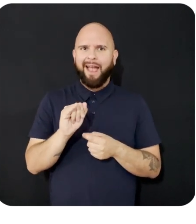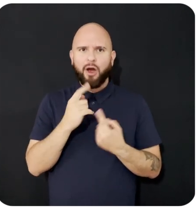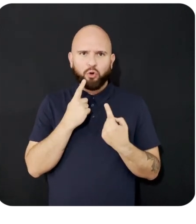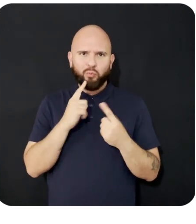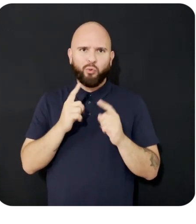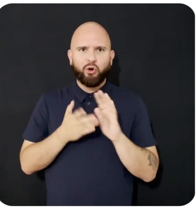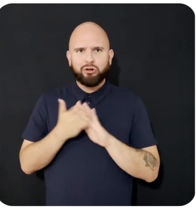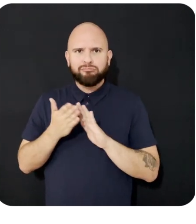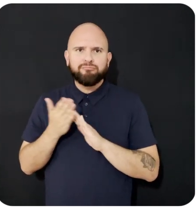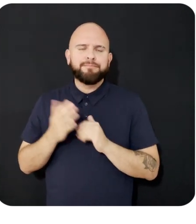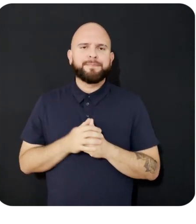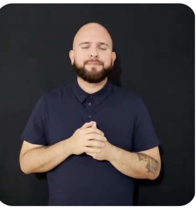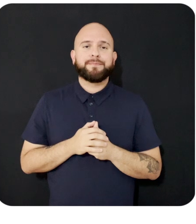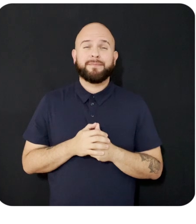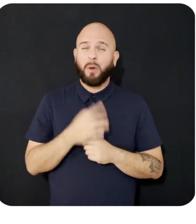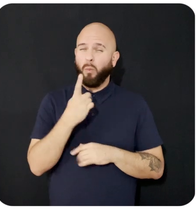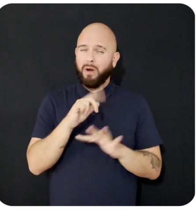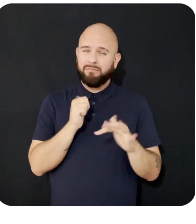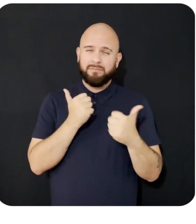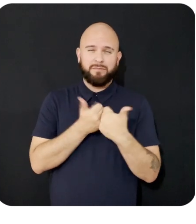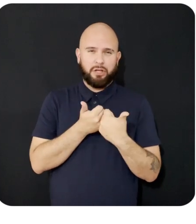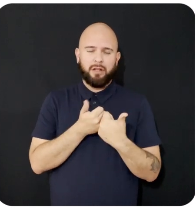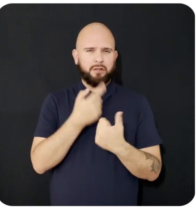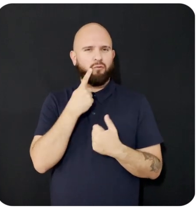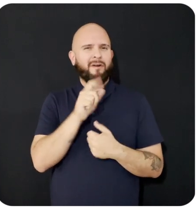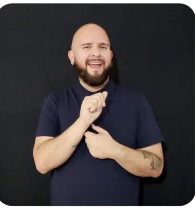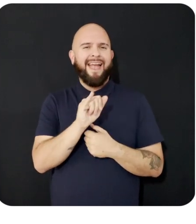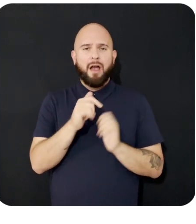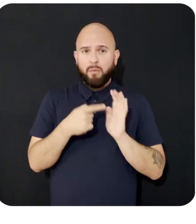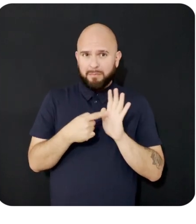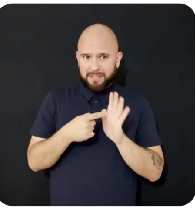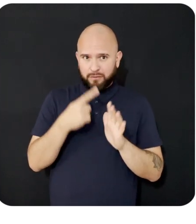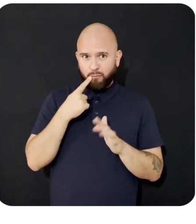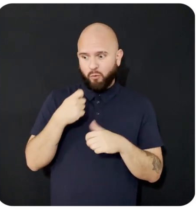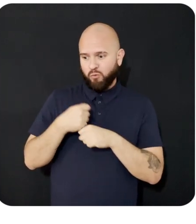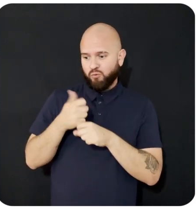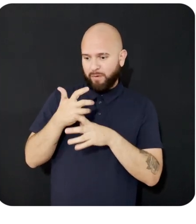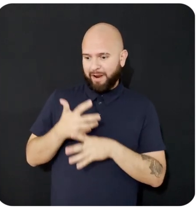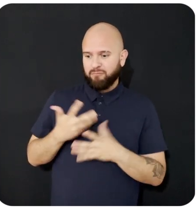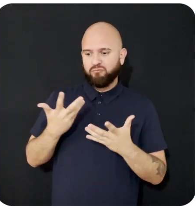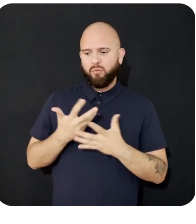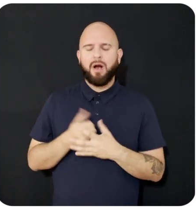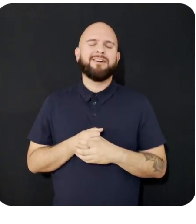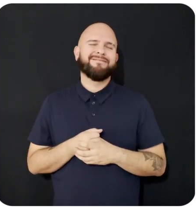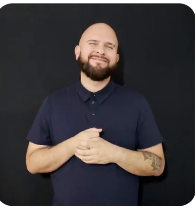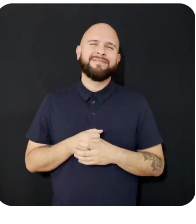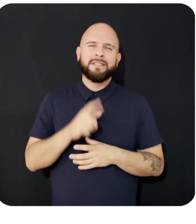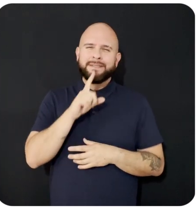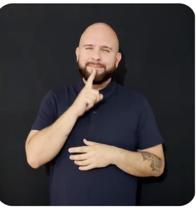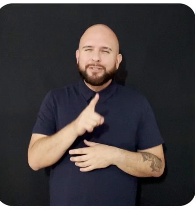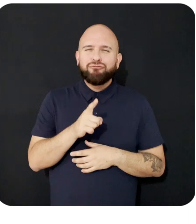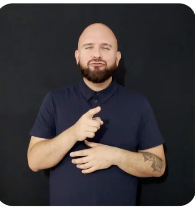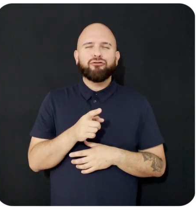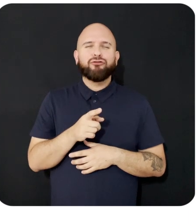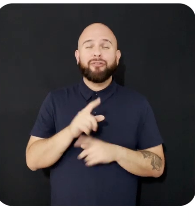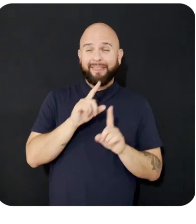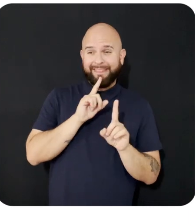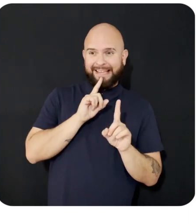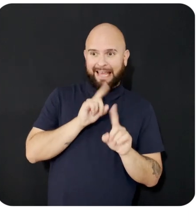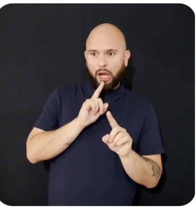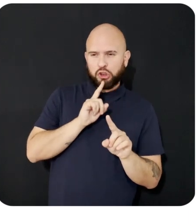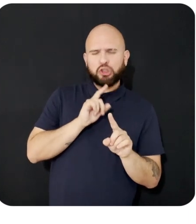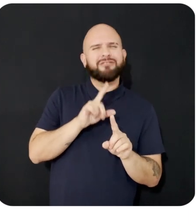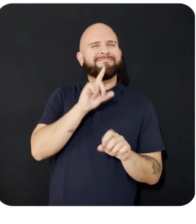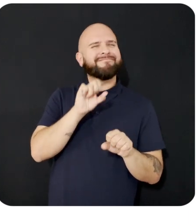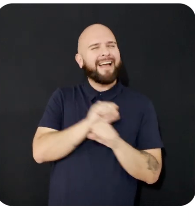challenge for developing AI representations for creators is ensuring generated answers are faithful to